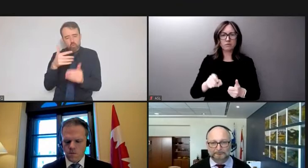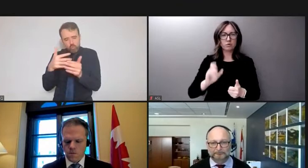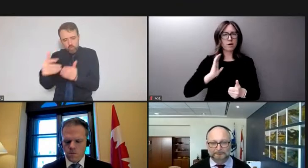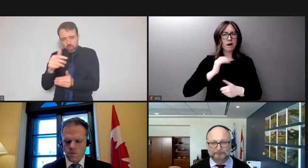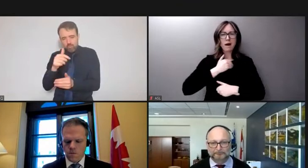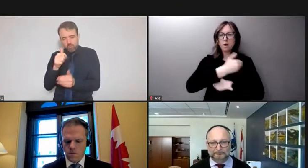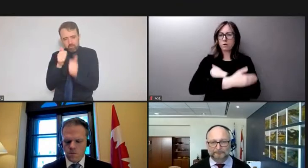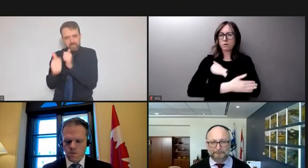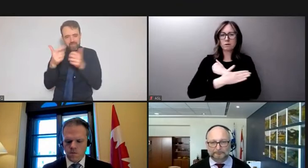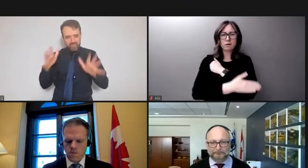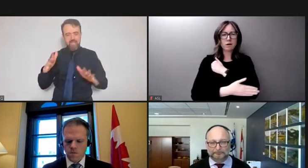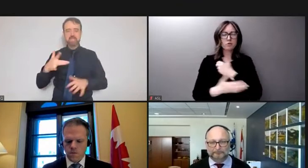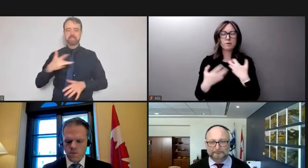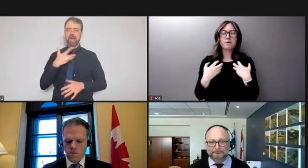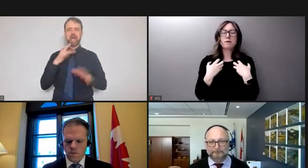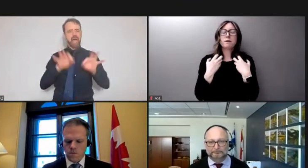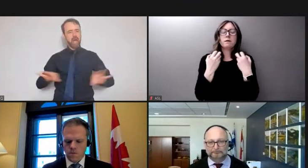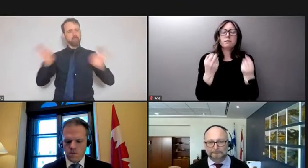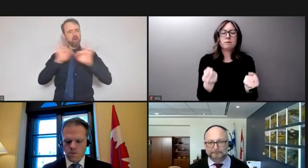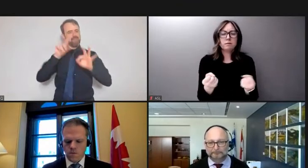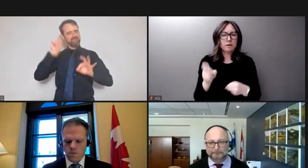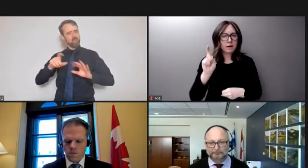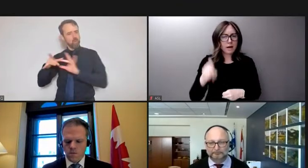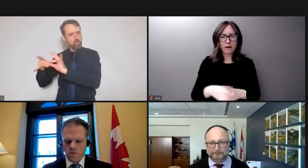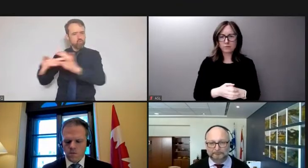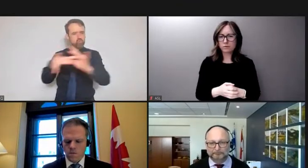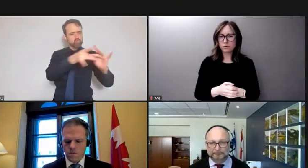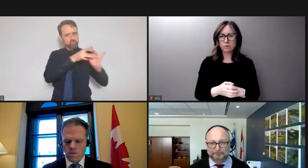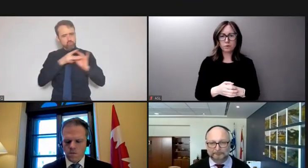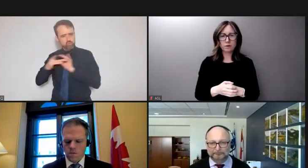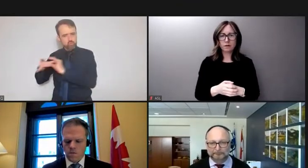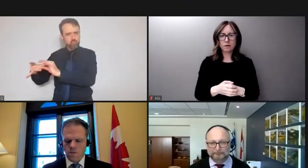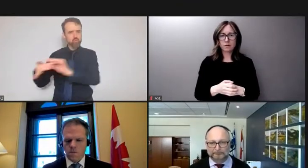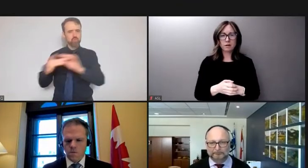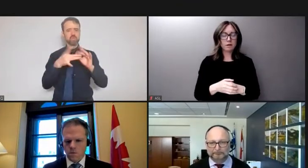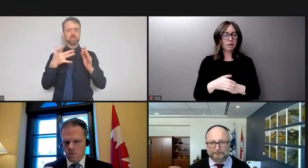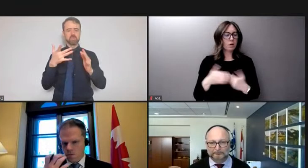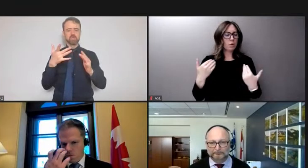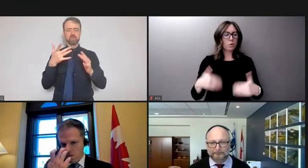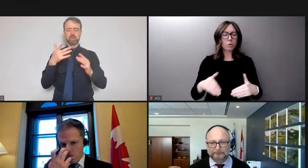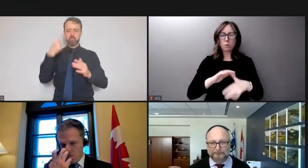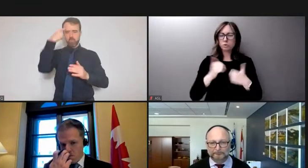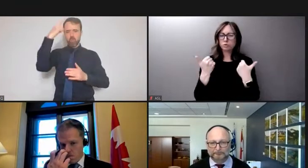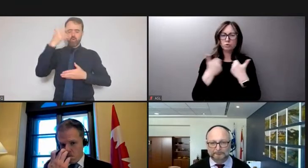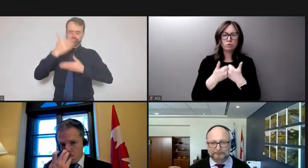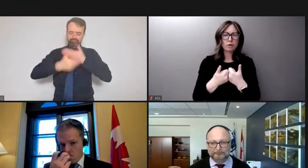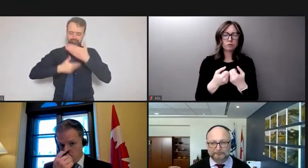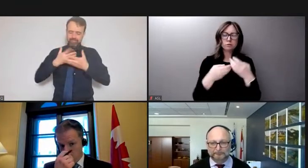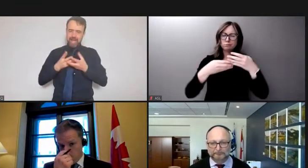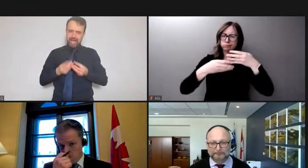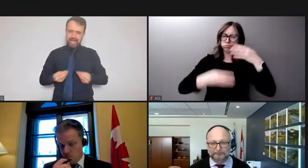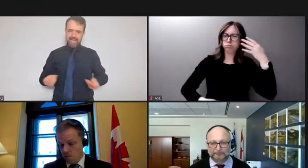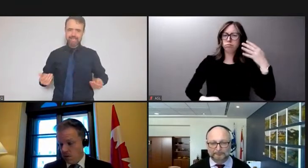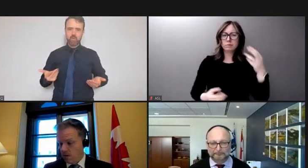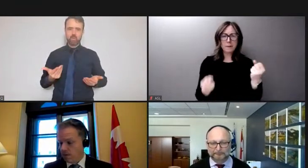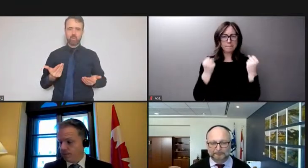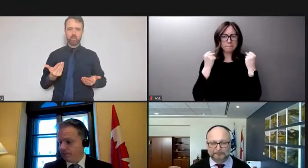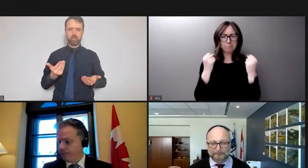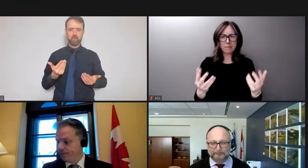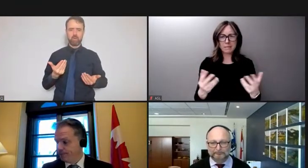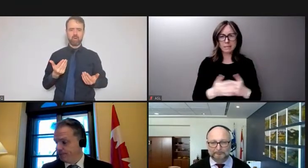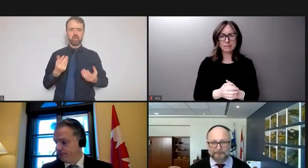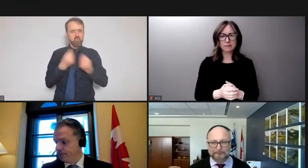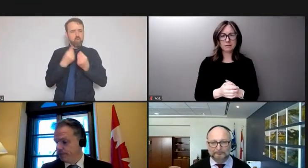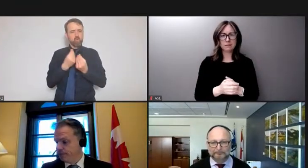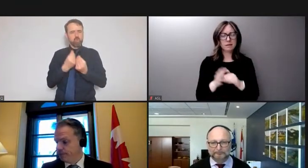country. There are a lot of big challenges in the world today. And it's going to be really important for us